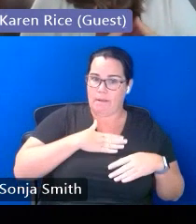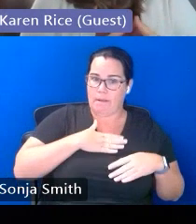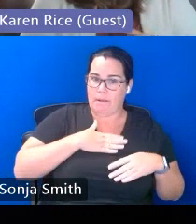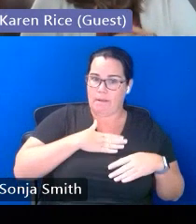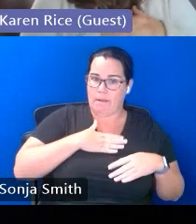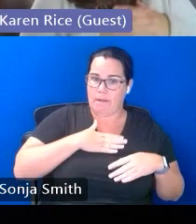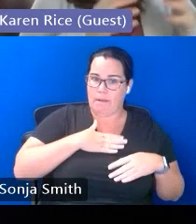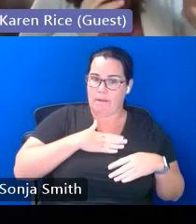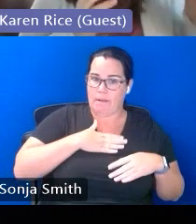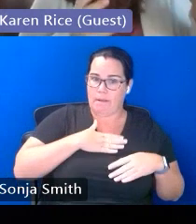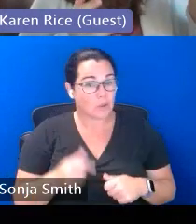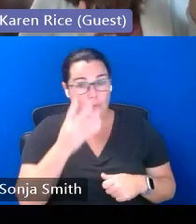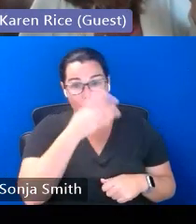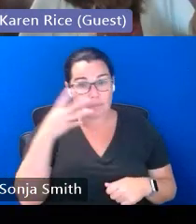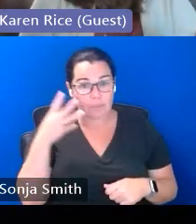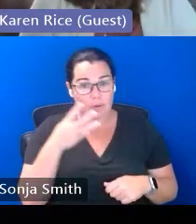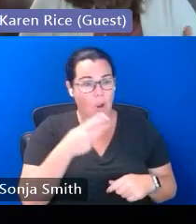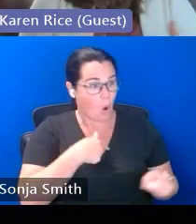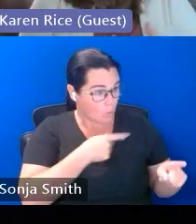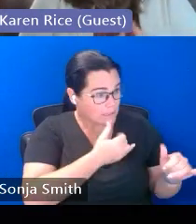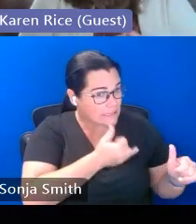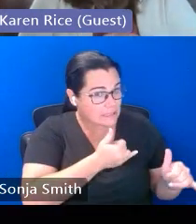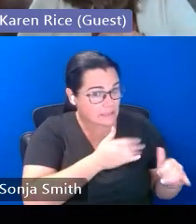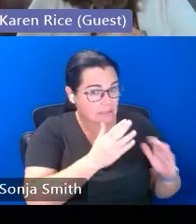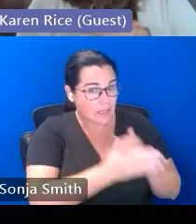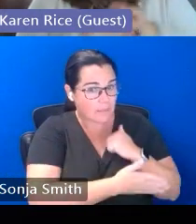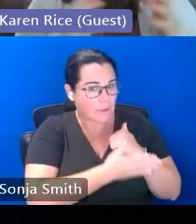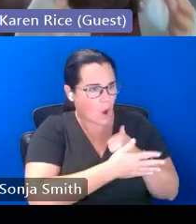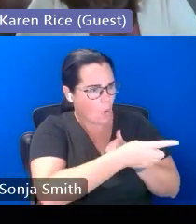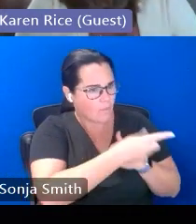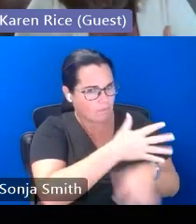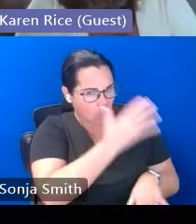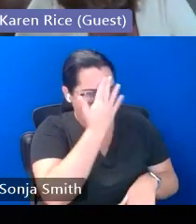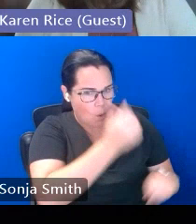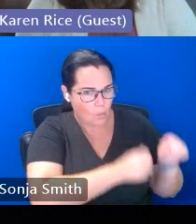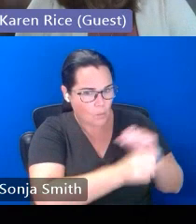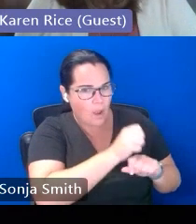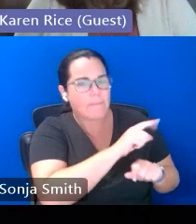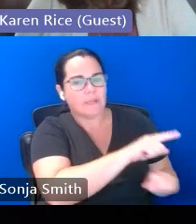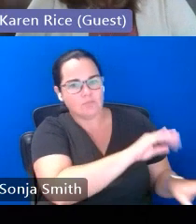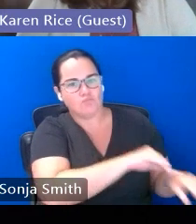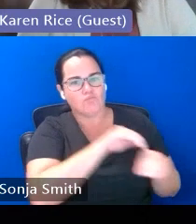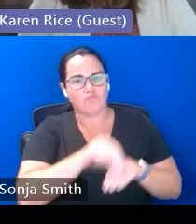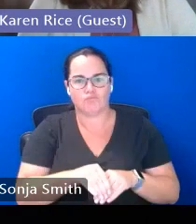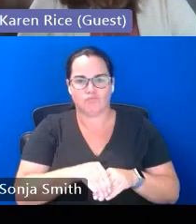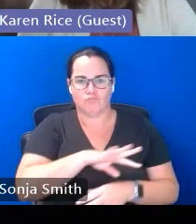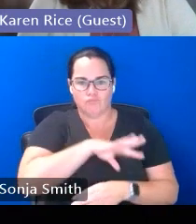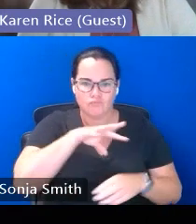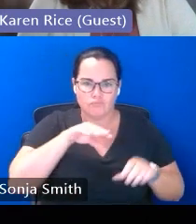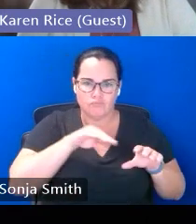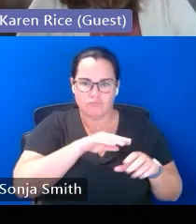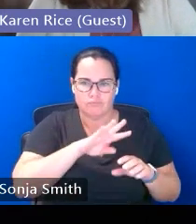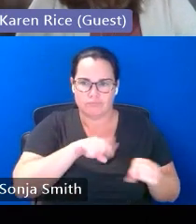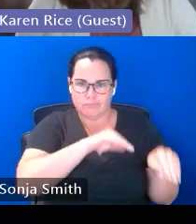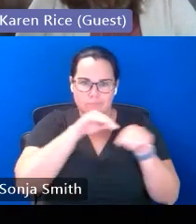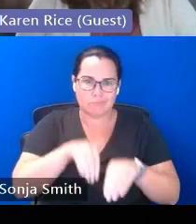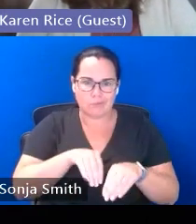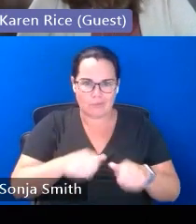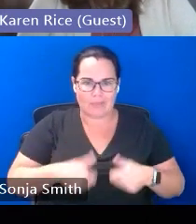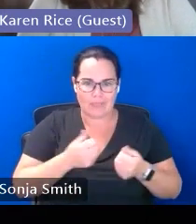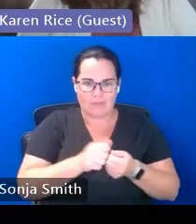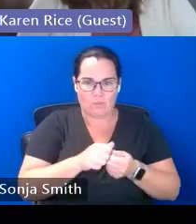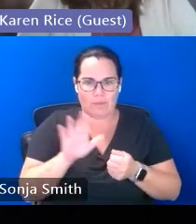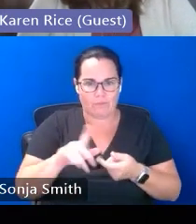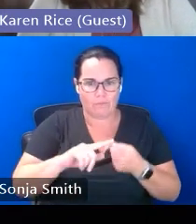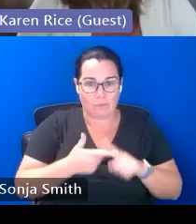coming from similar countries or who they may have a connection to and so we really want to be aware of these shared housing situations and make